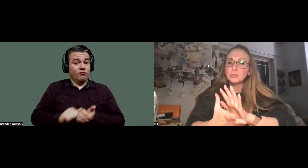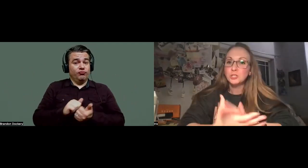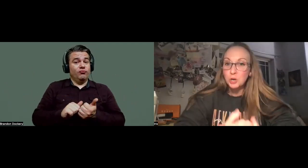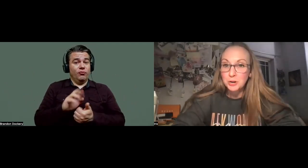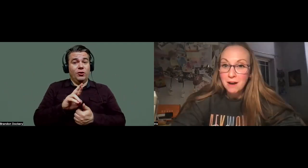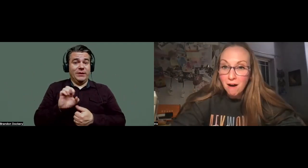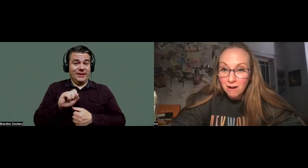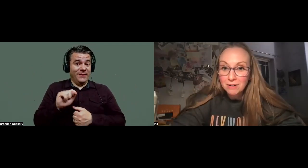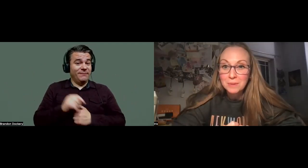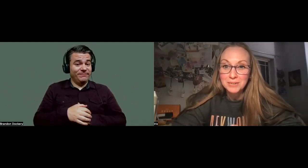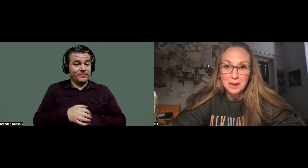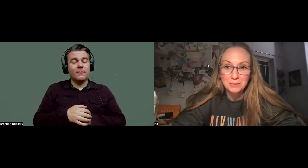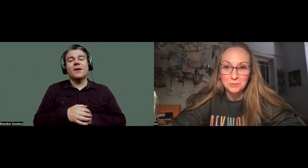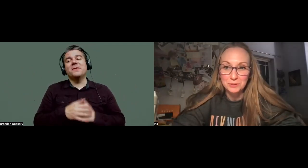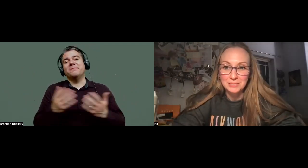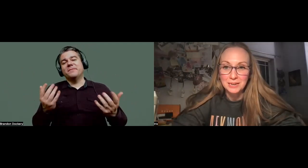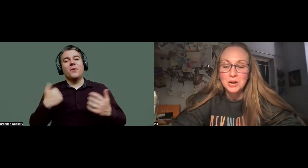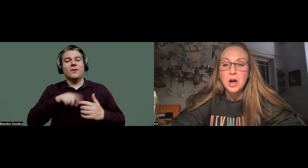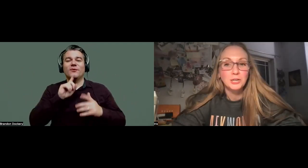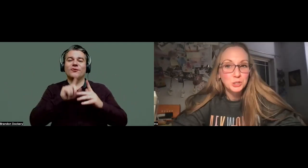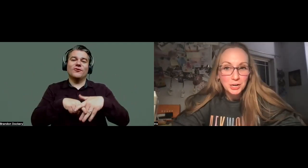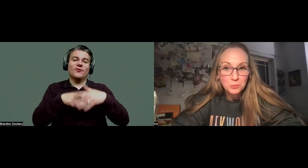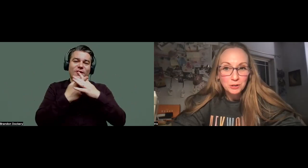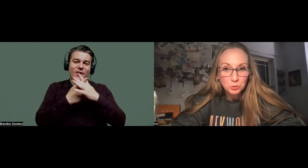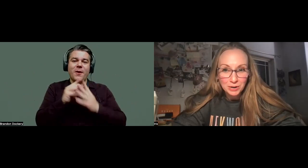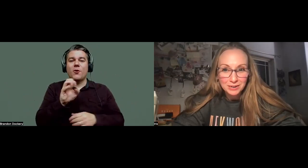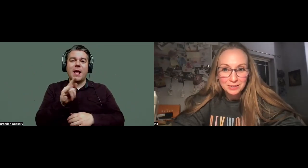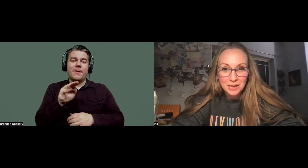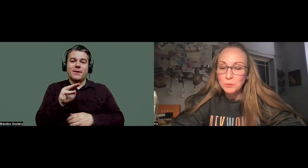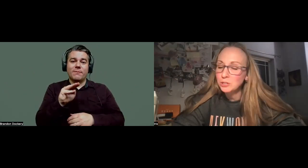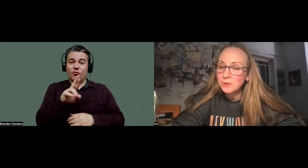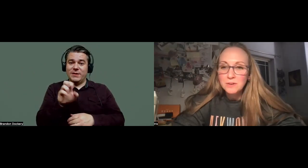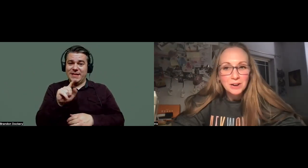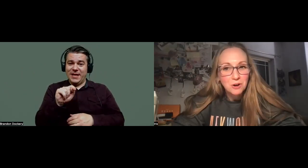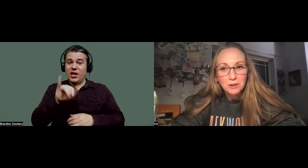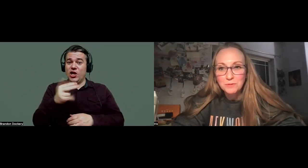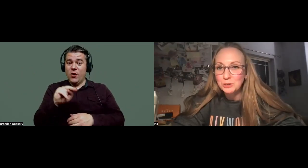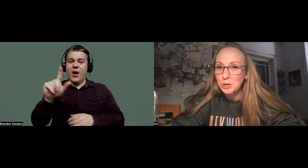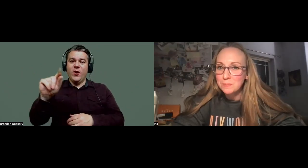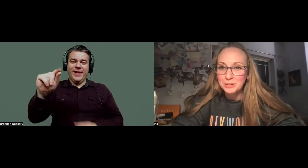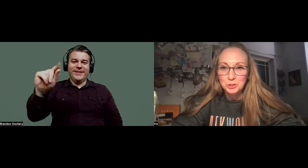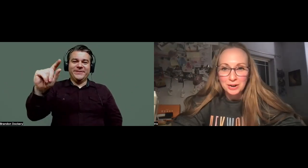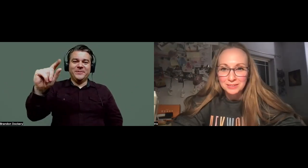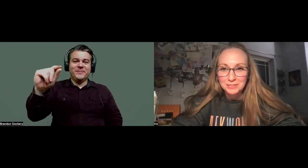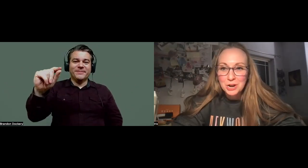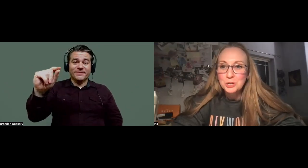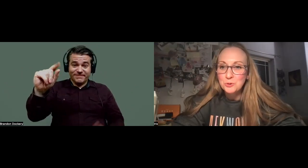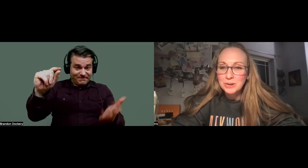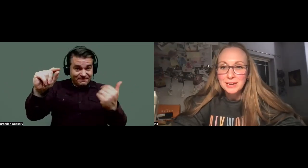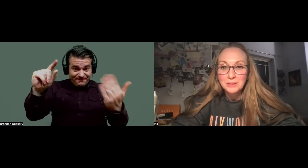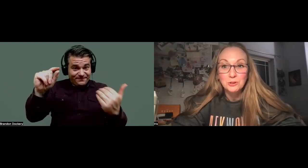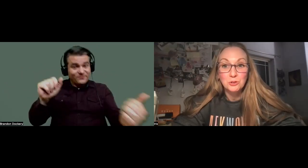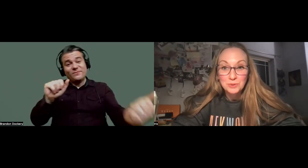we are starting our metabolism reset on January 20th. And we just want to invite all of you to jump in and try this.